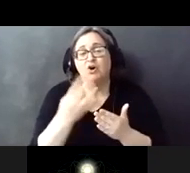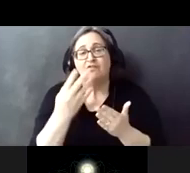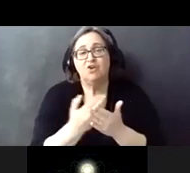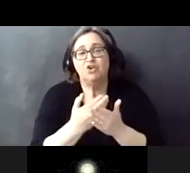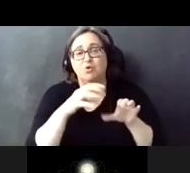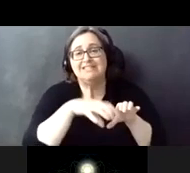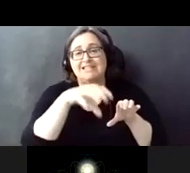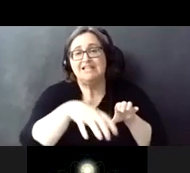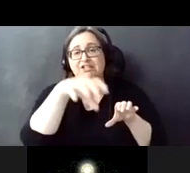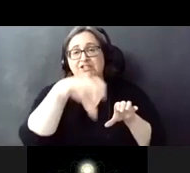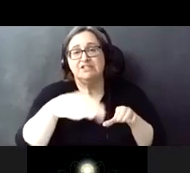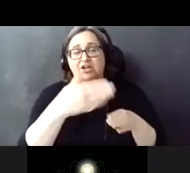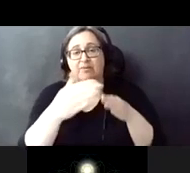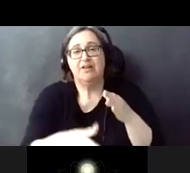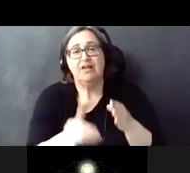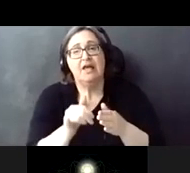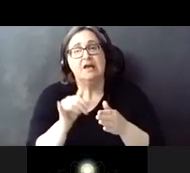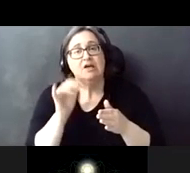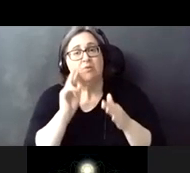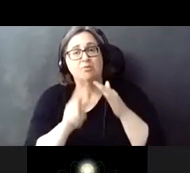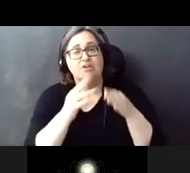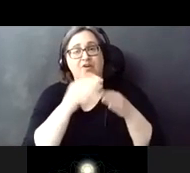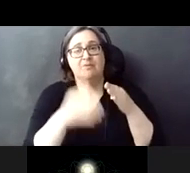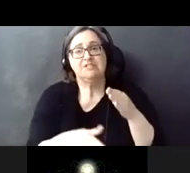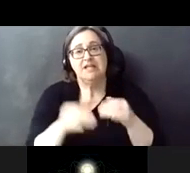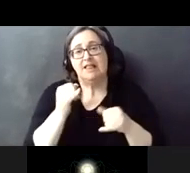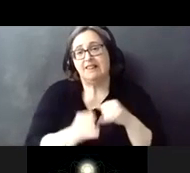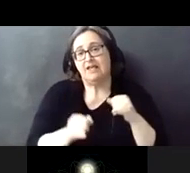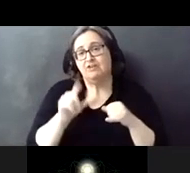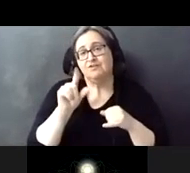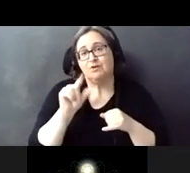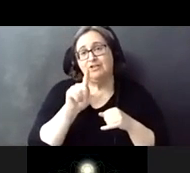stations are completed completed which is anticipated by the end of 2024